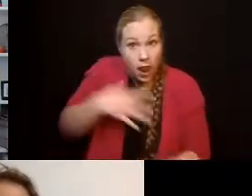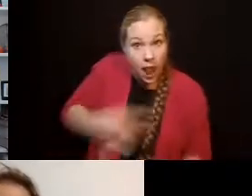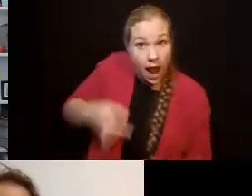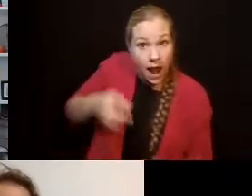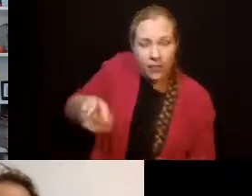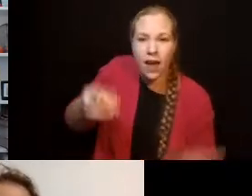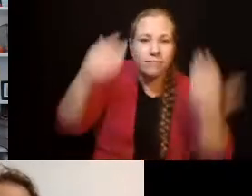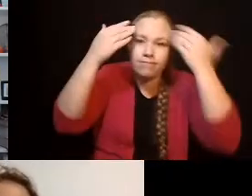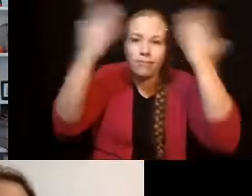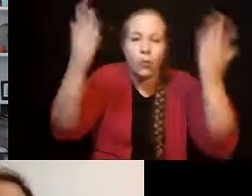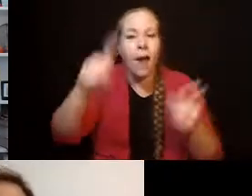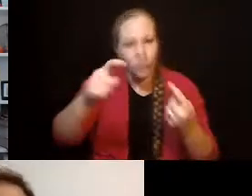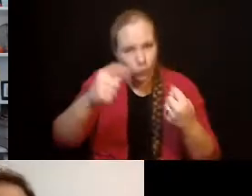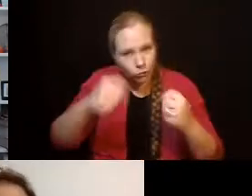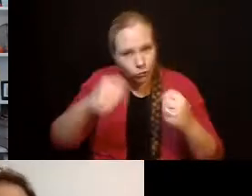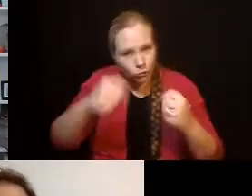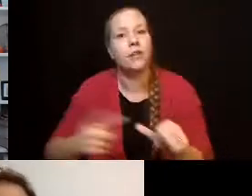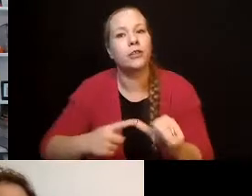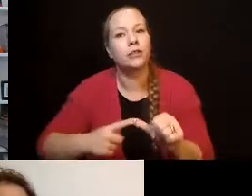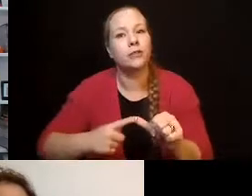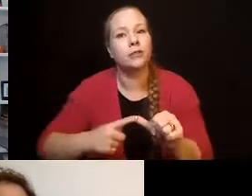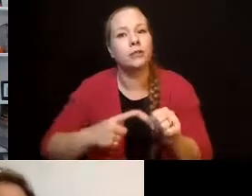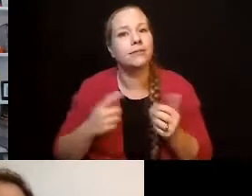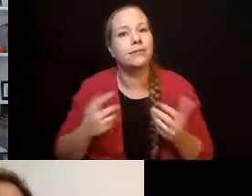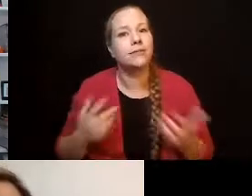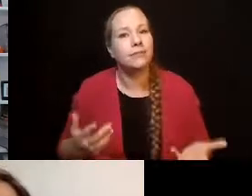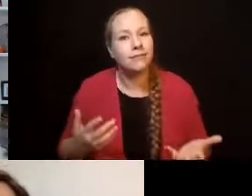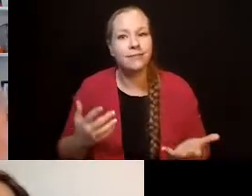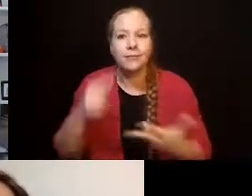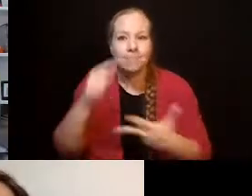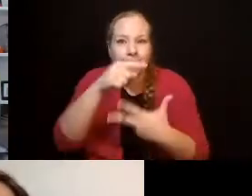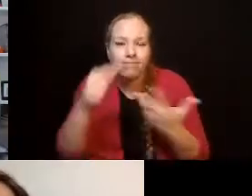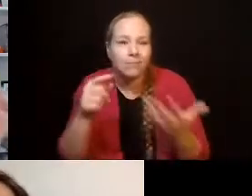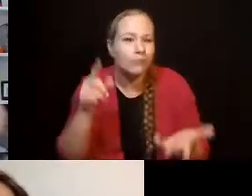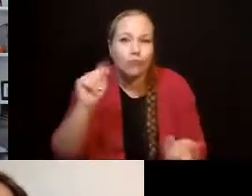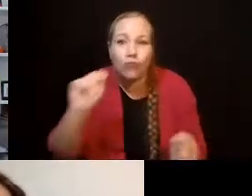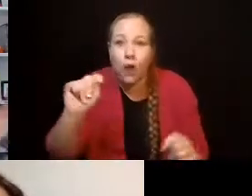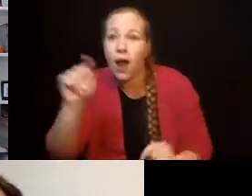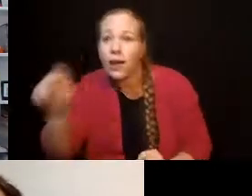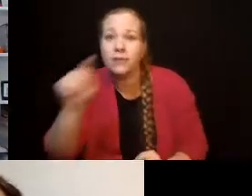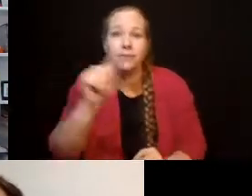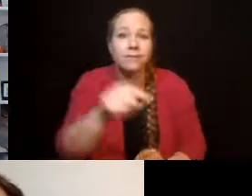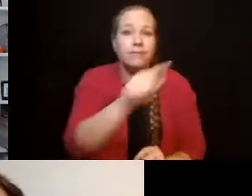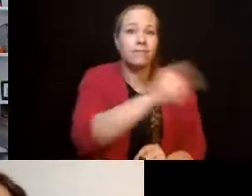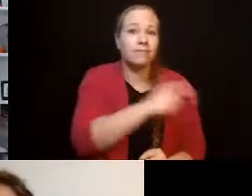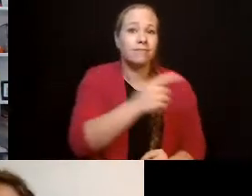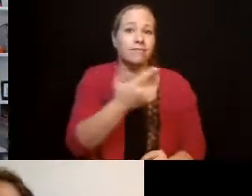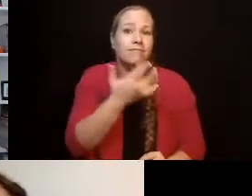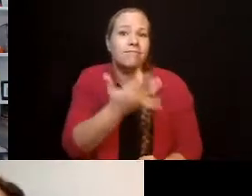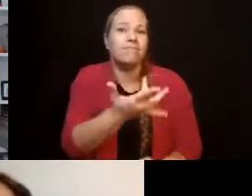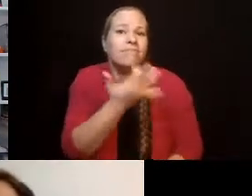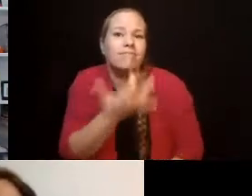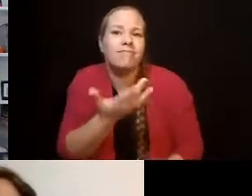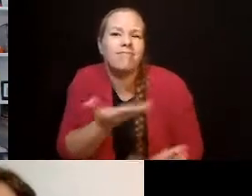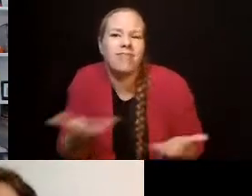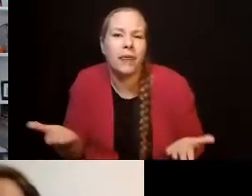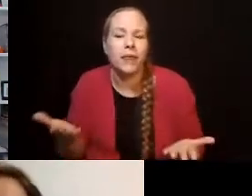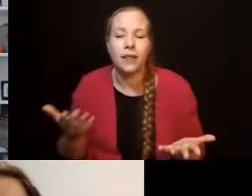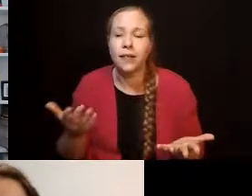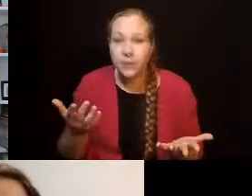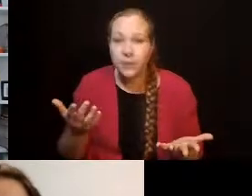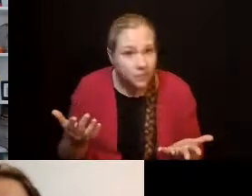for my sons, who are both have autism characteristics, they